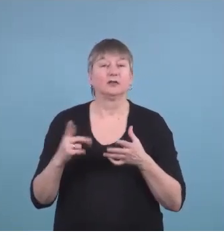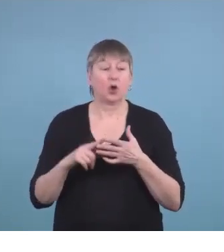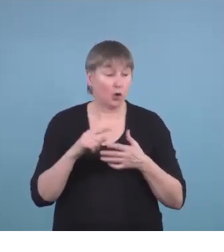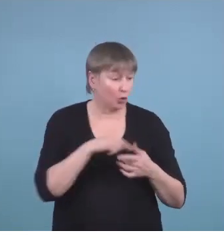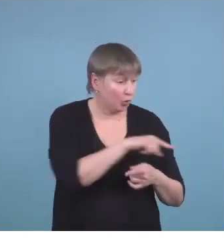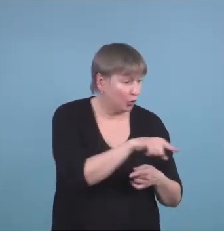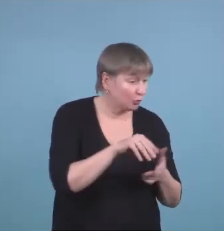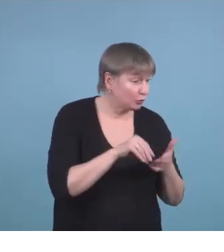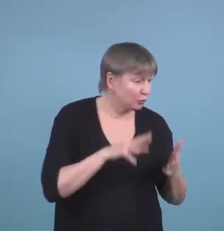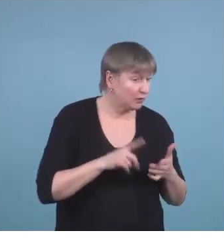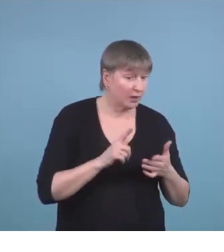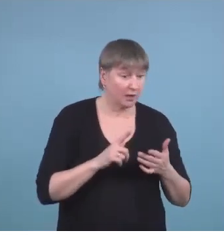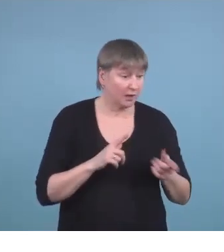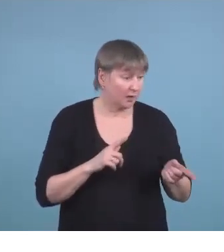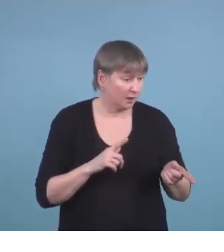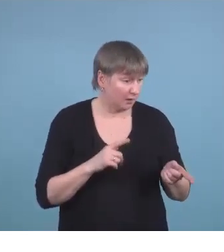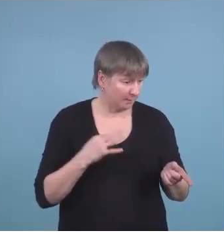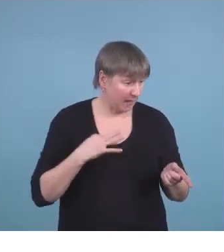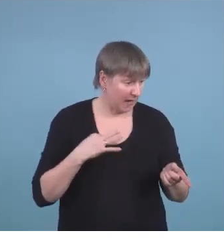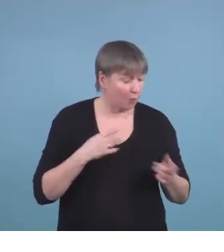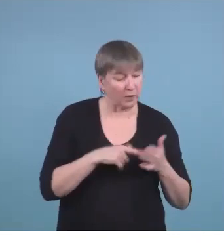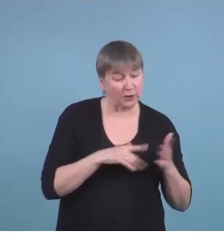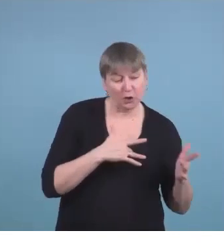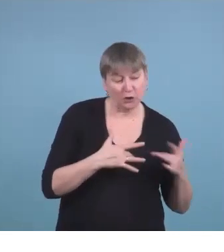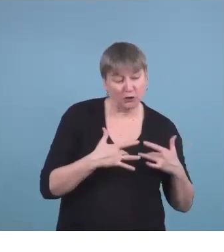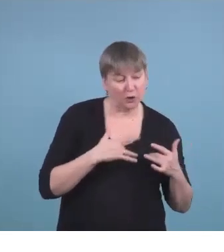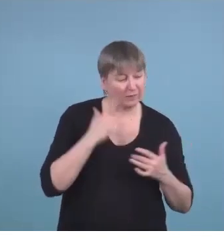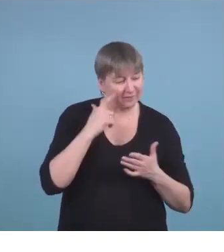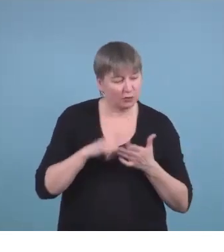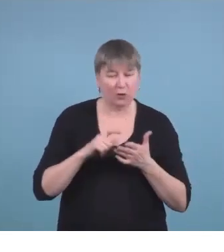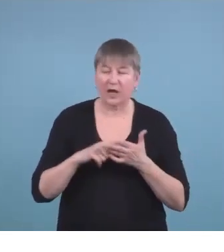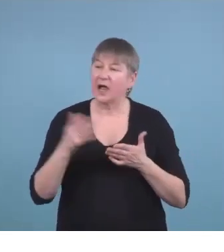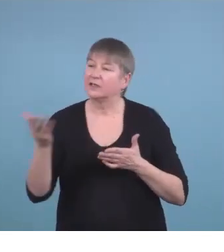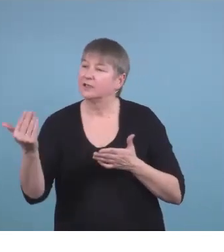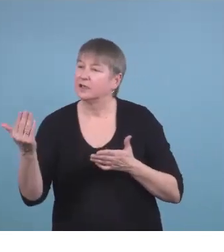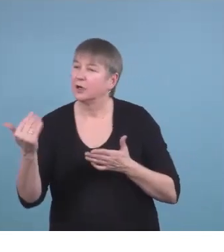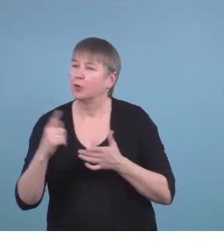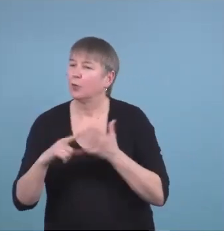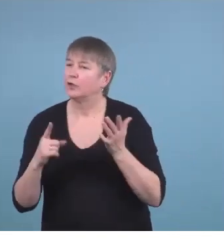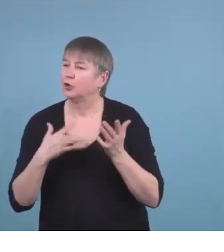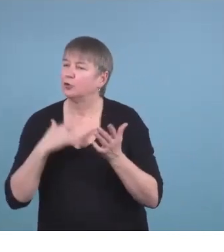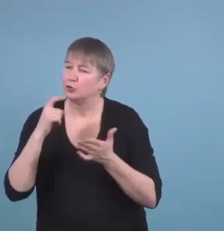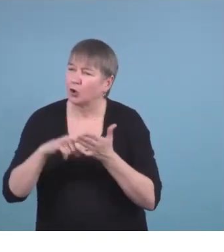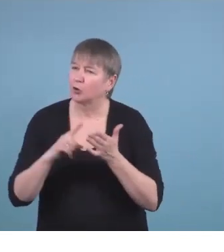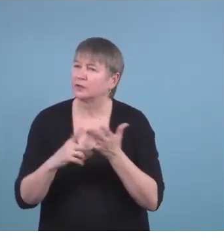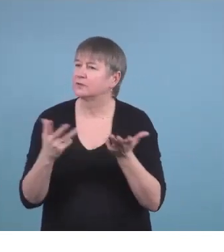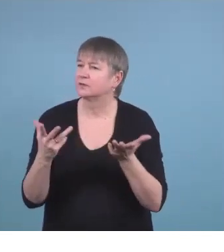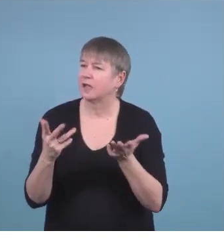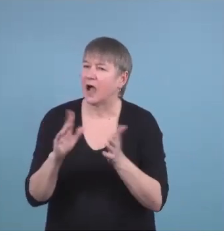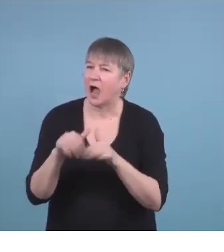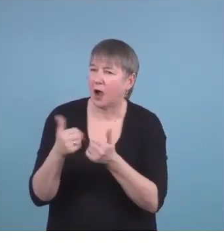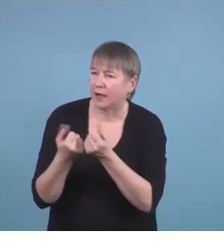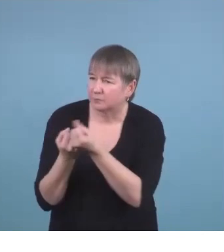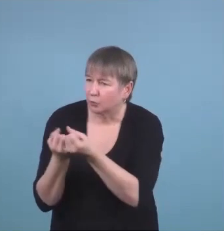what are your concerns, what have you noticed, what are you seeing, what would you like us to do differently, when do our students need to